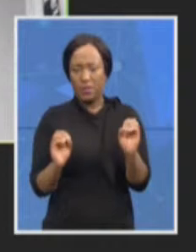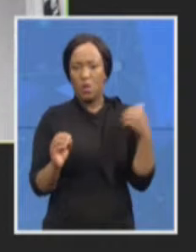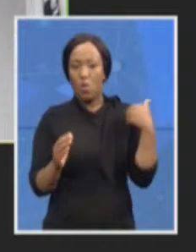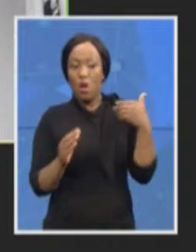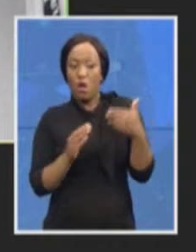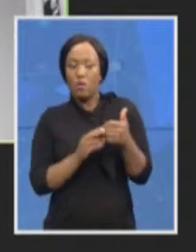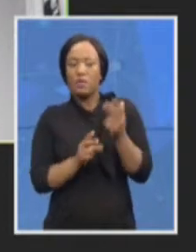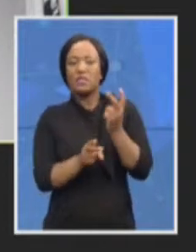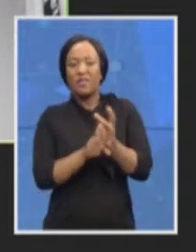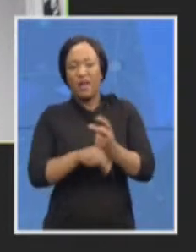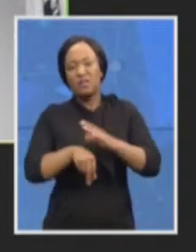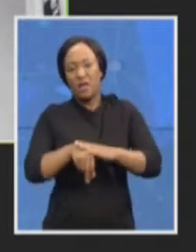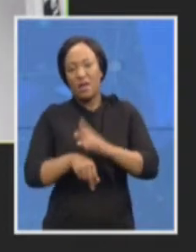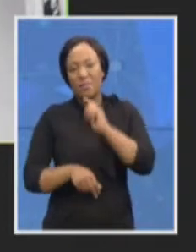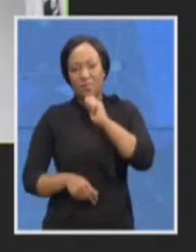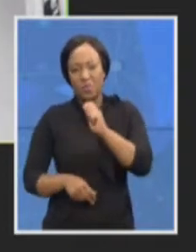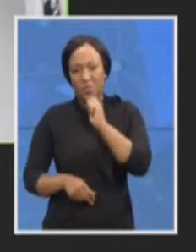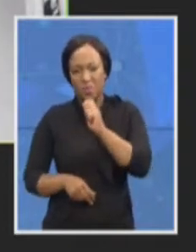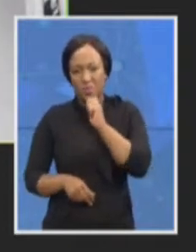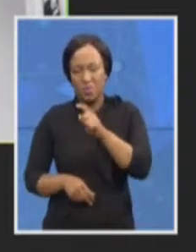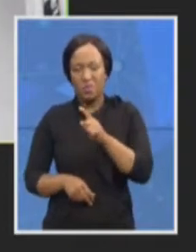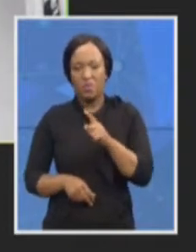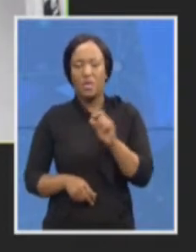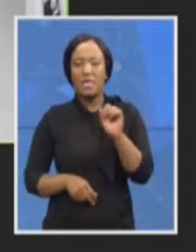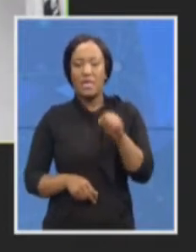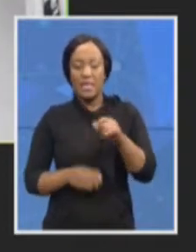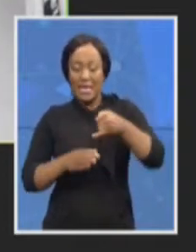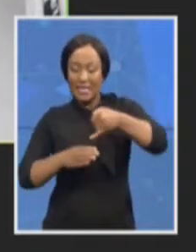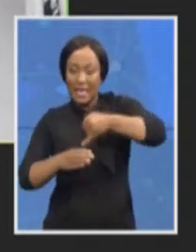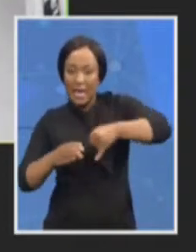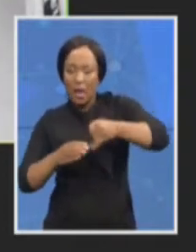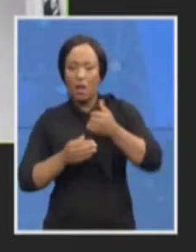internal processes that are looking at various aspects.